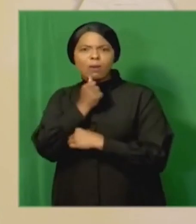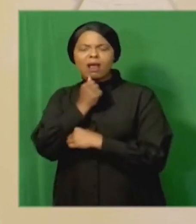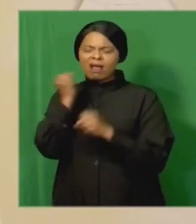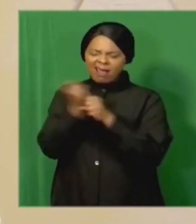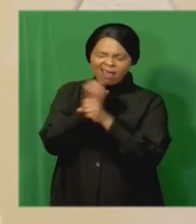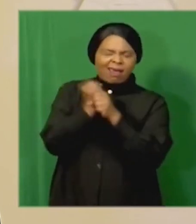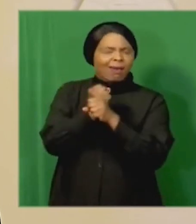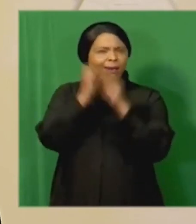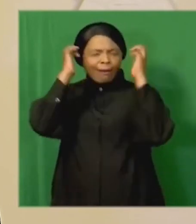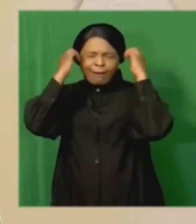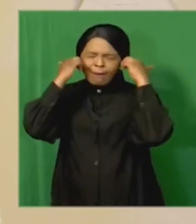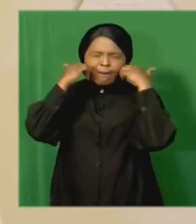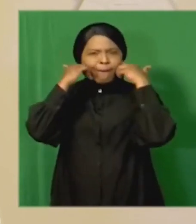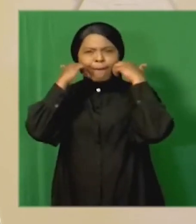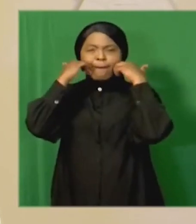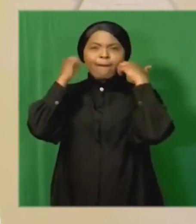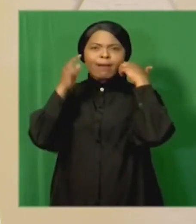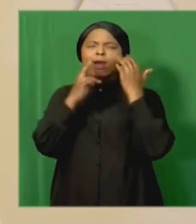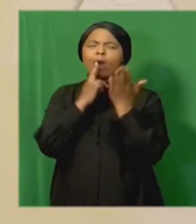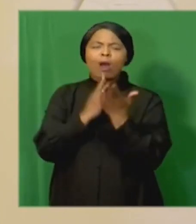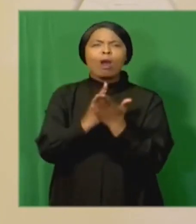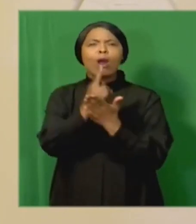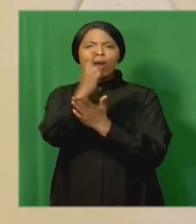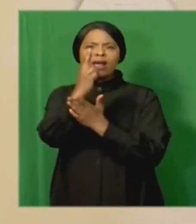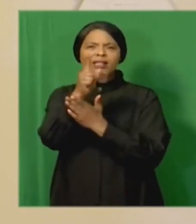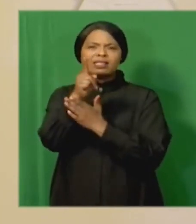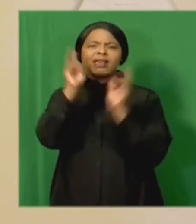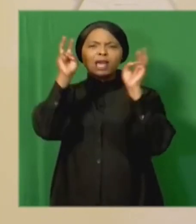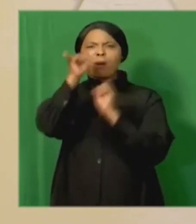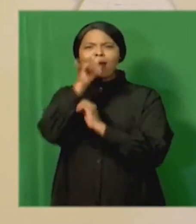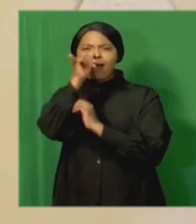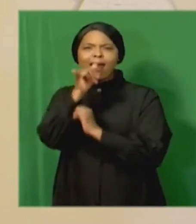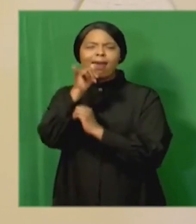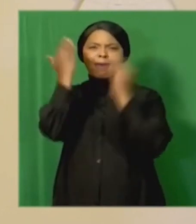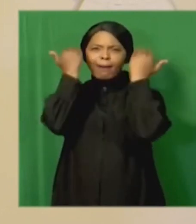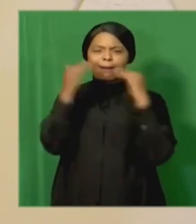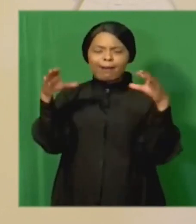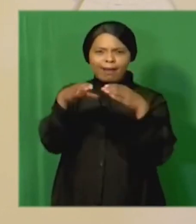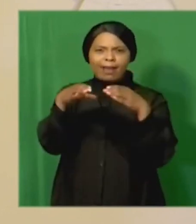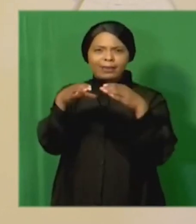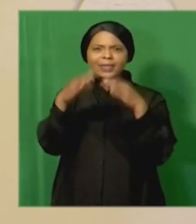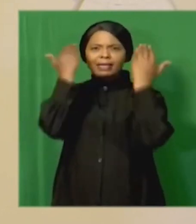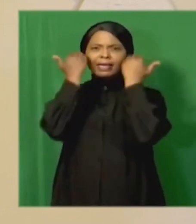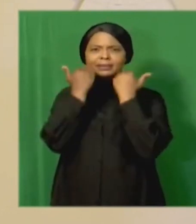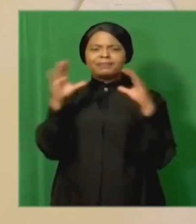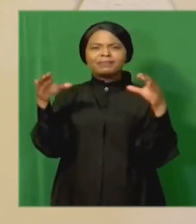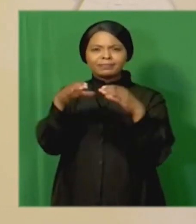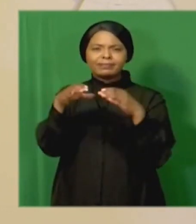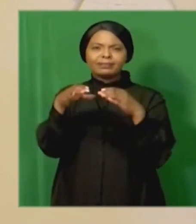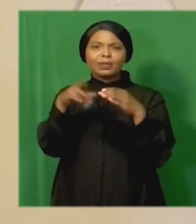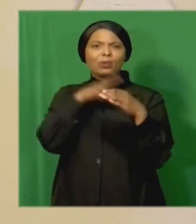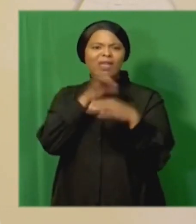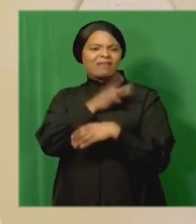tirelessly and honestly in our criminal justice institutions who, without fear or favor,